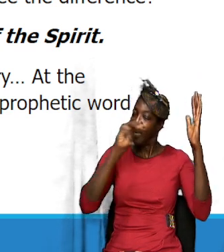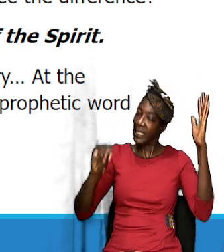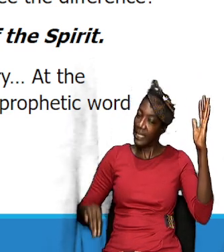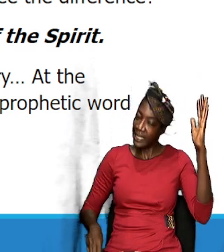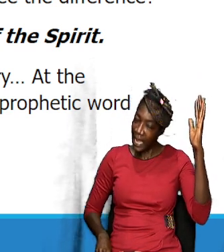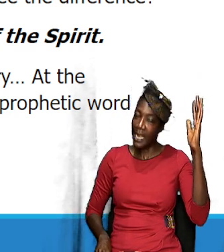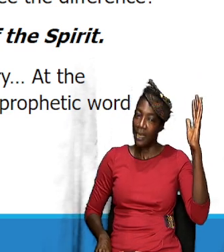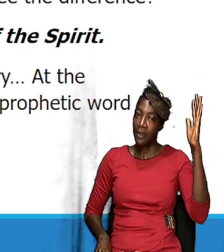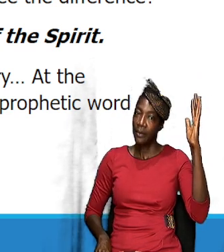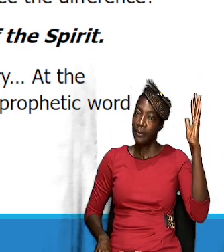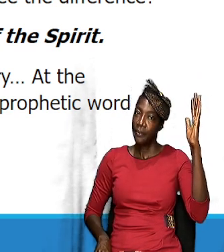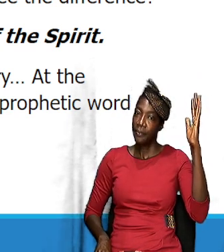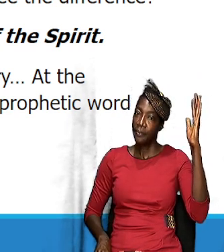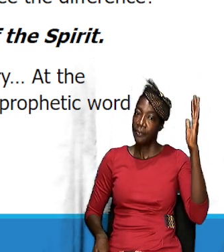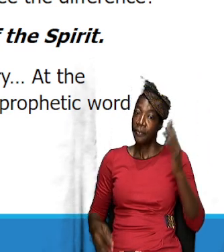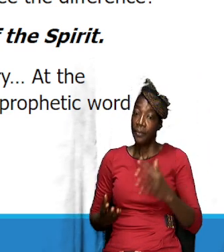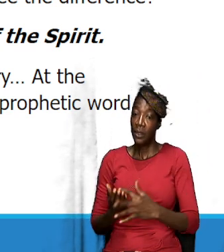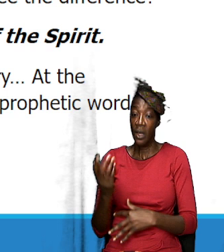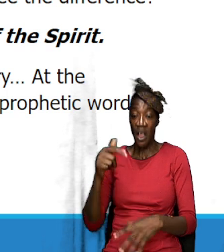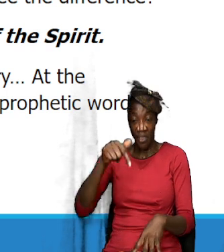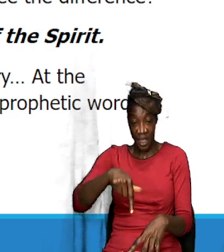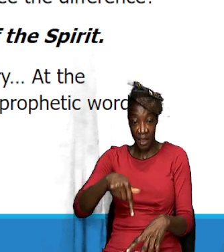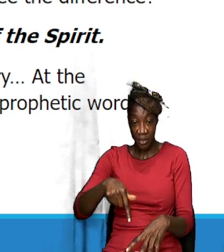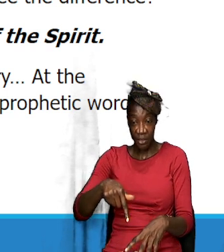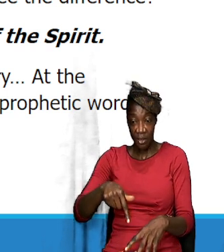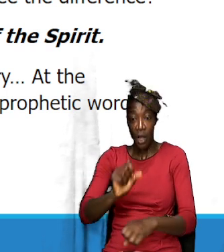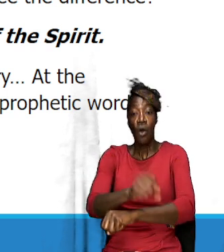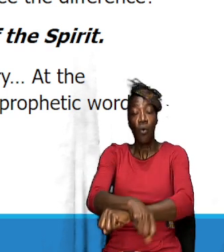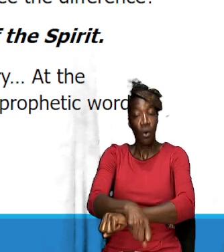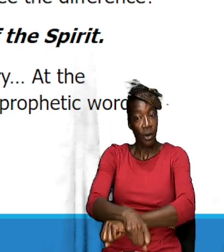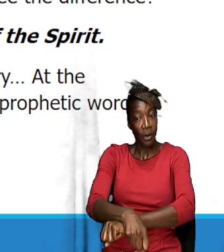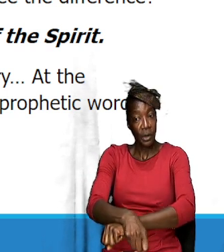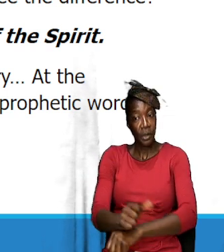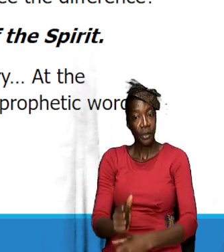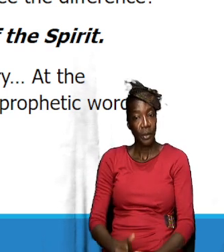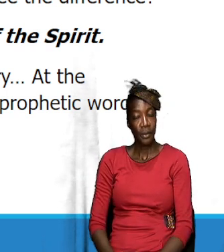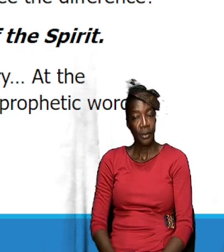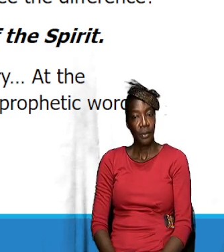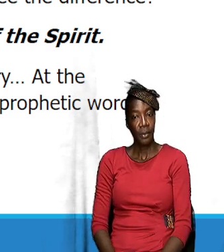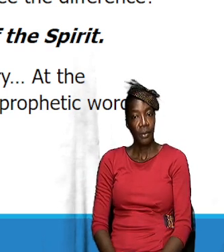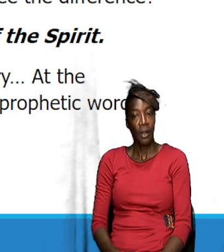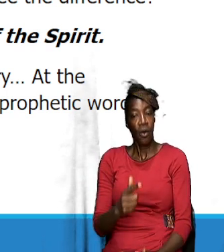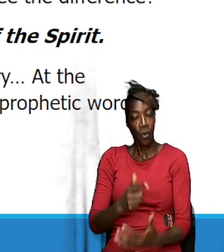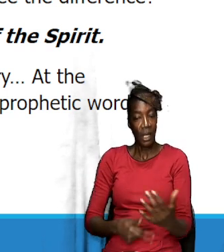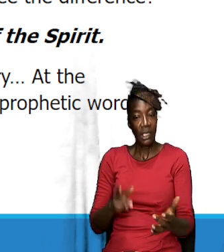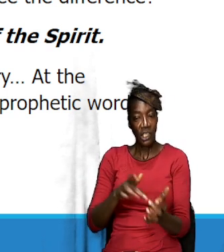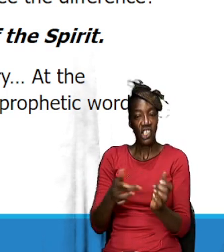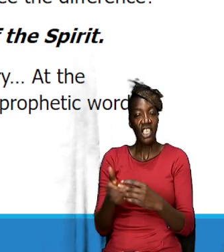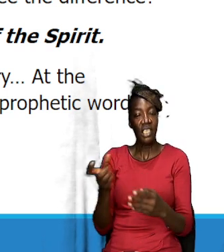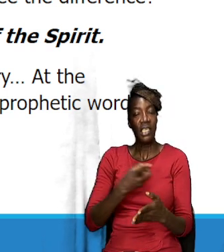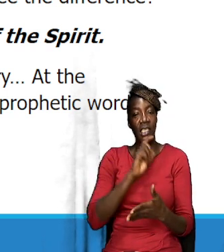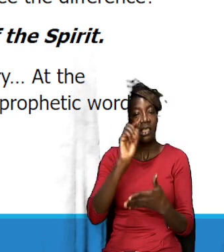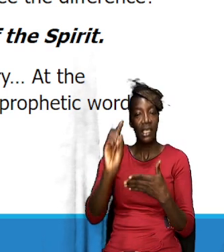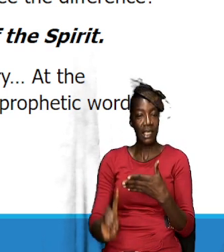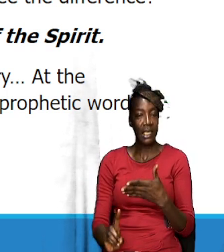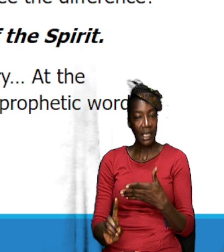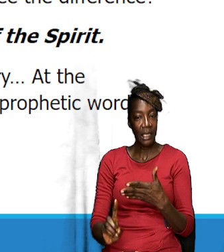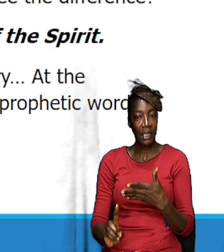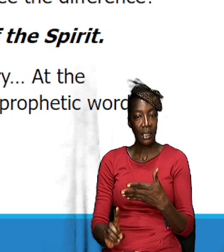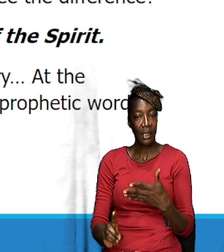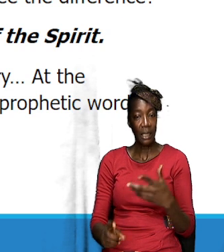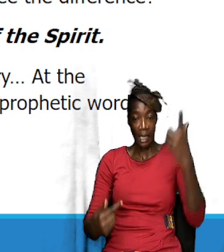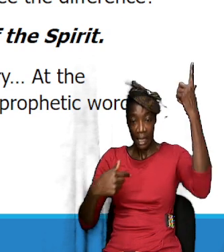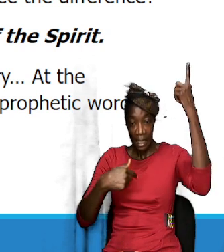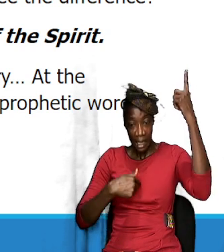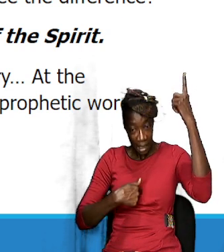He's saying through this action, through what he did, I am the king